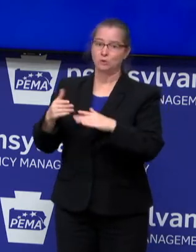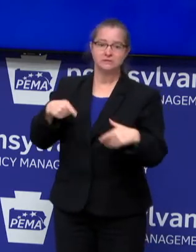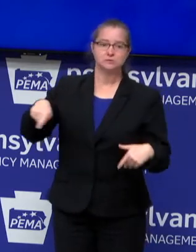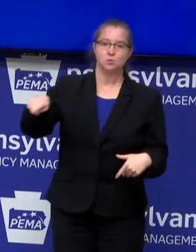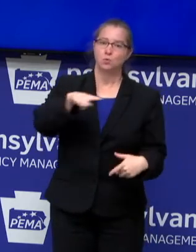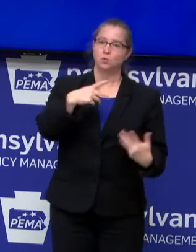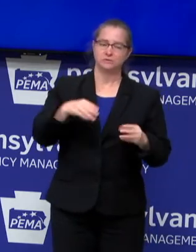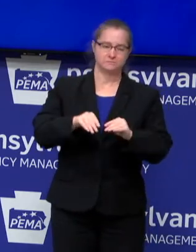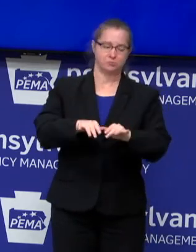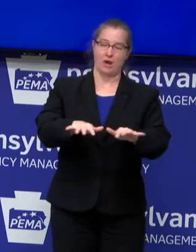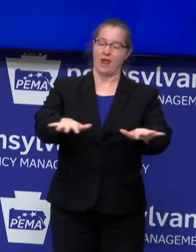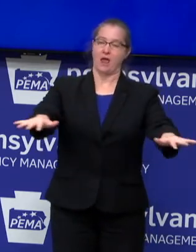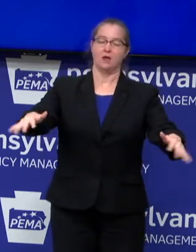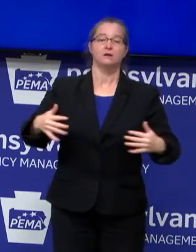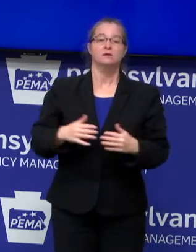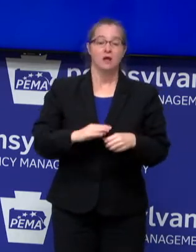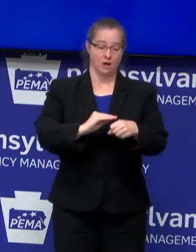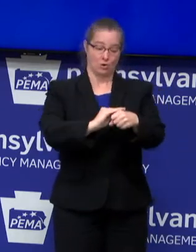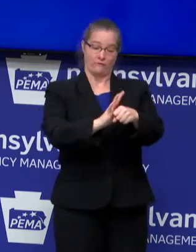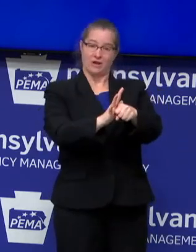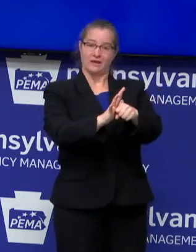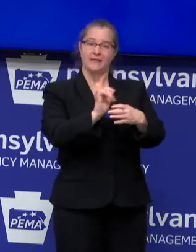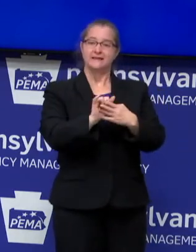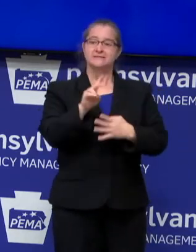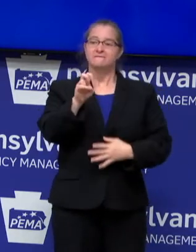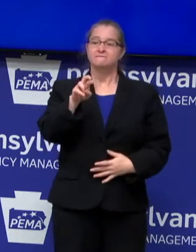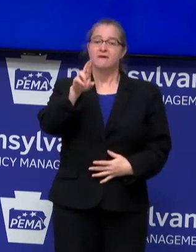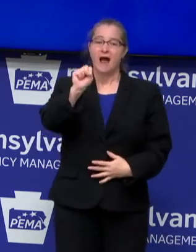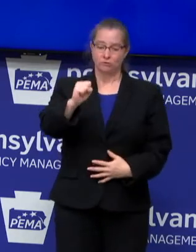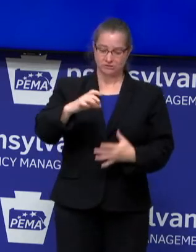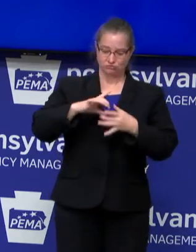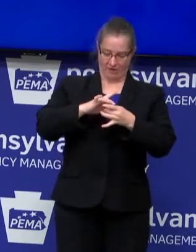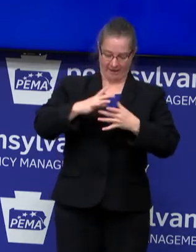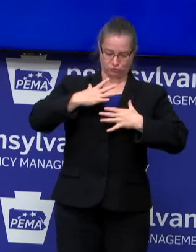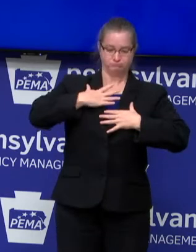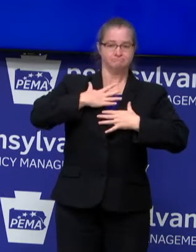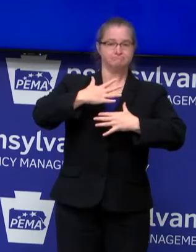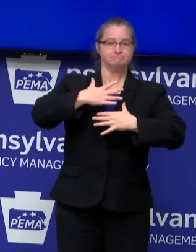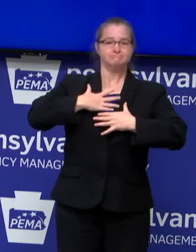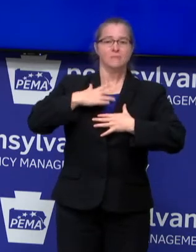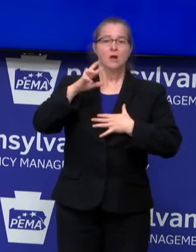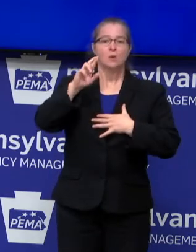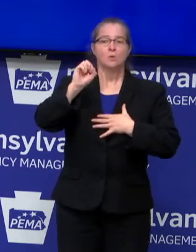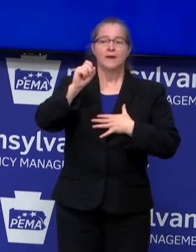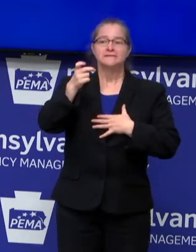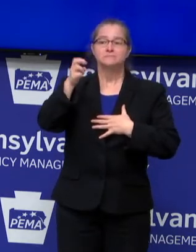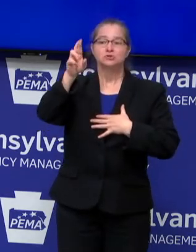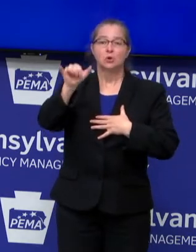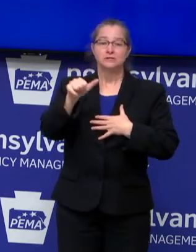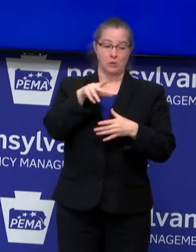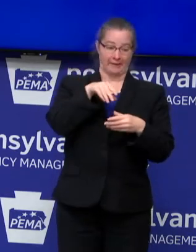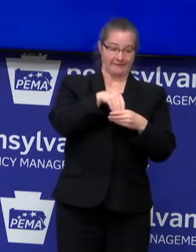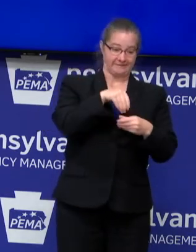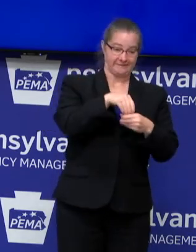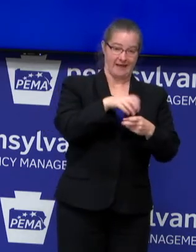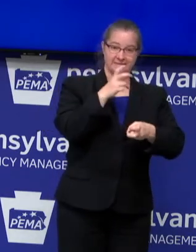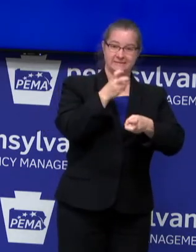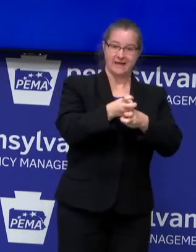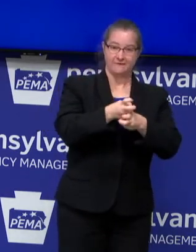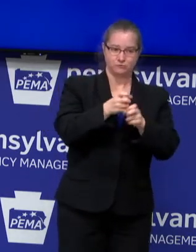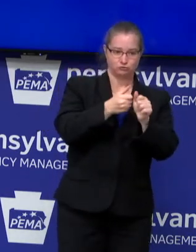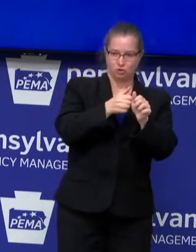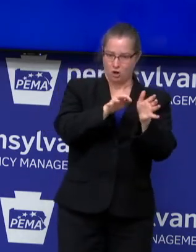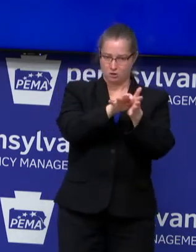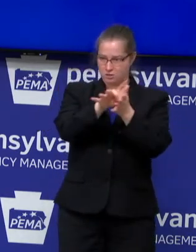COVID-19 is a respiratory virus, and its spread can be difficult to track indoors. Dr.